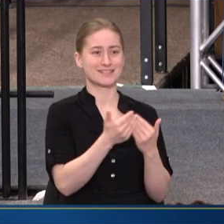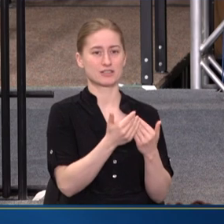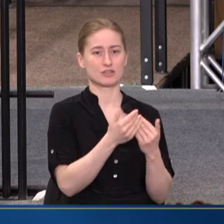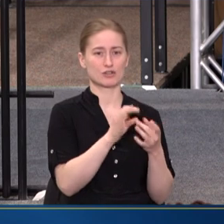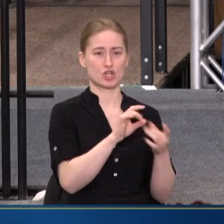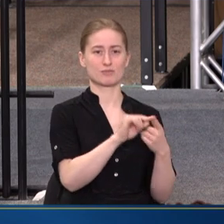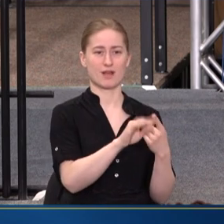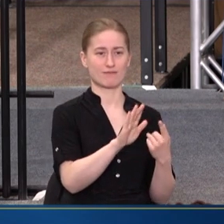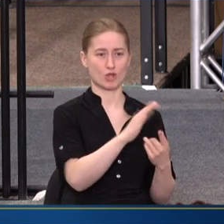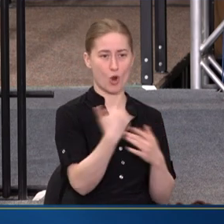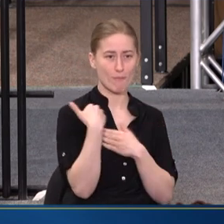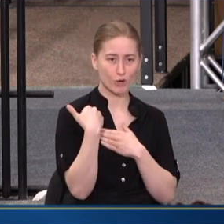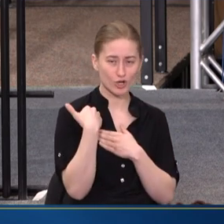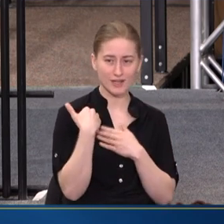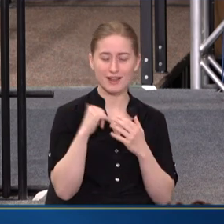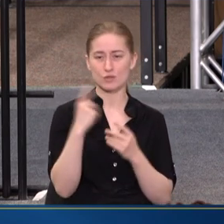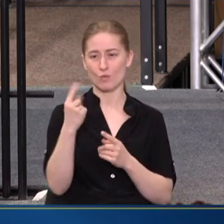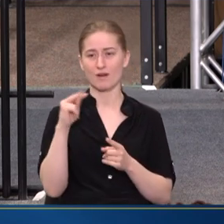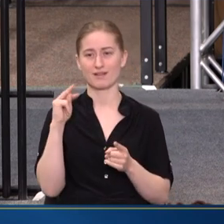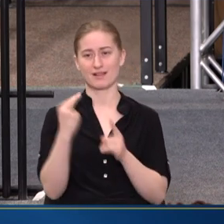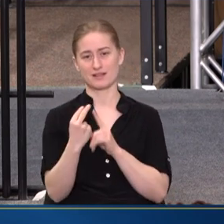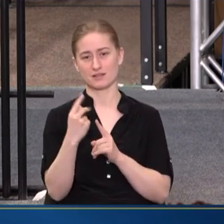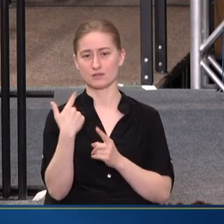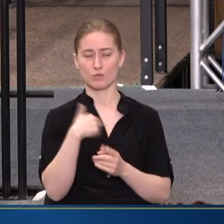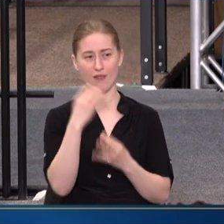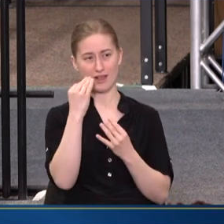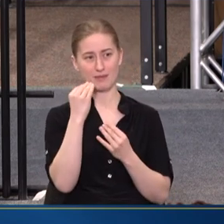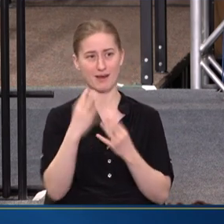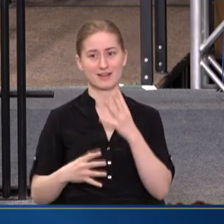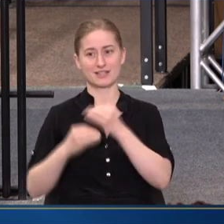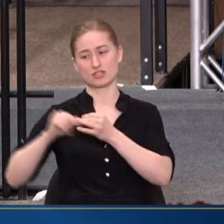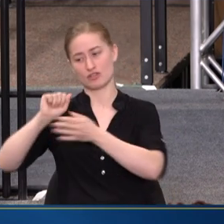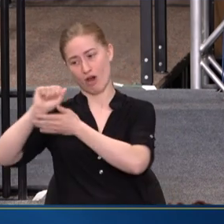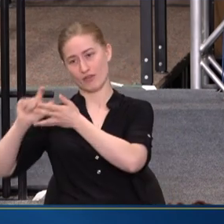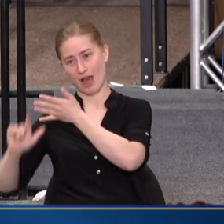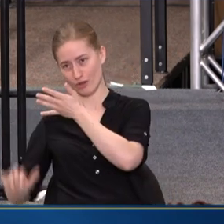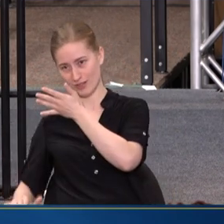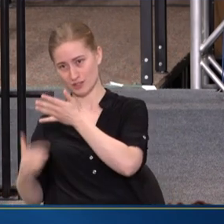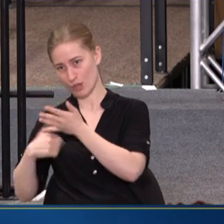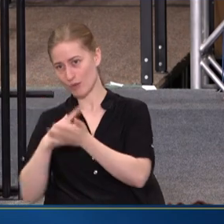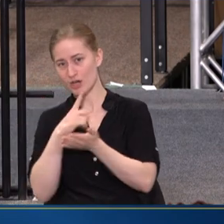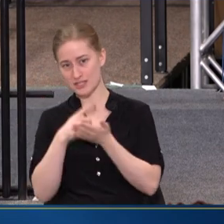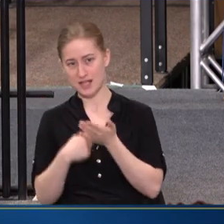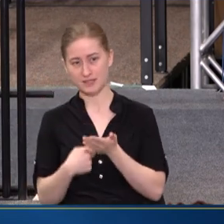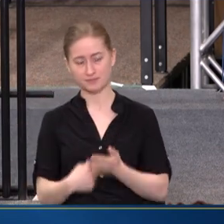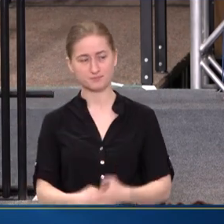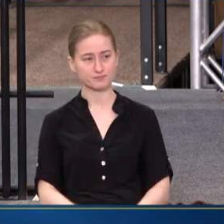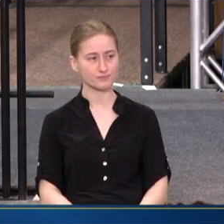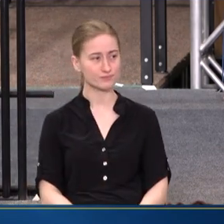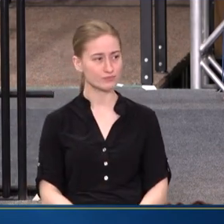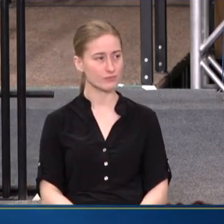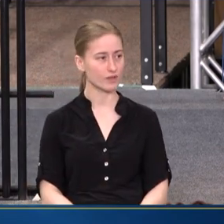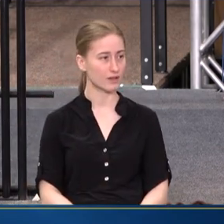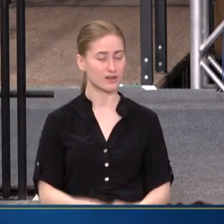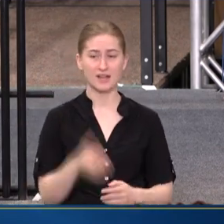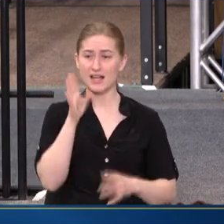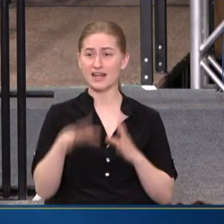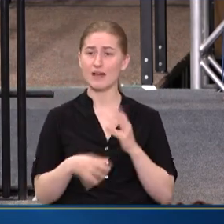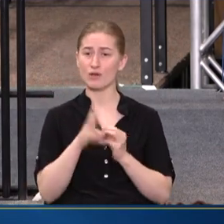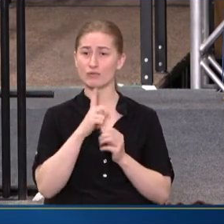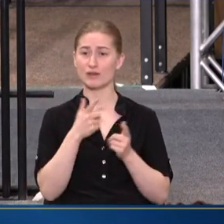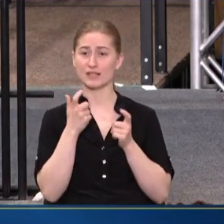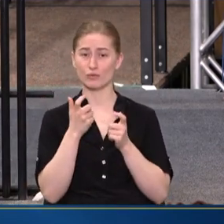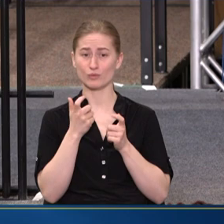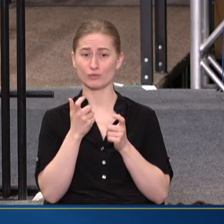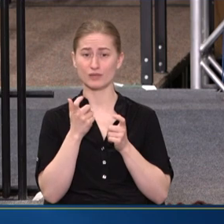AND THAT'S ONE OF THE LENSES THAT WE ARE THINKING ABOUT IN ADDITION TO ALL THE OTHER THINGS WE'RE DISCUSSING. AND I'LL JUST ADD REAL QUICKLY. SO